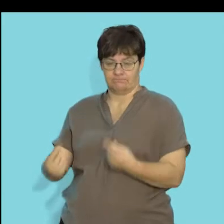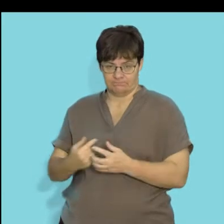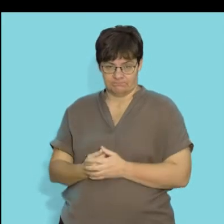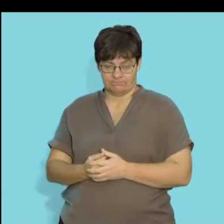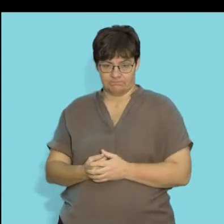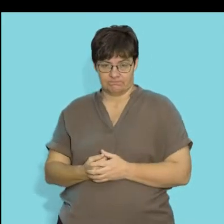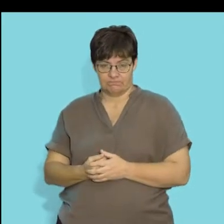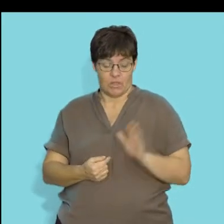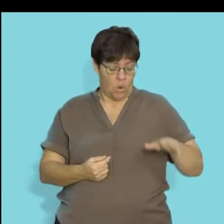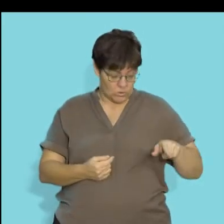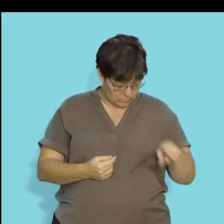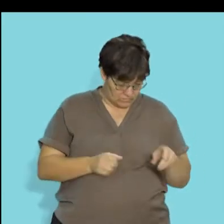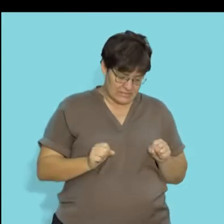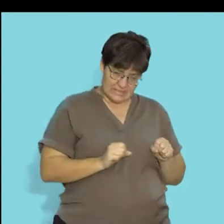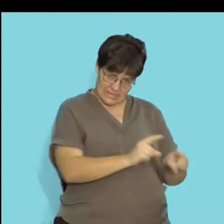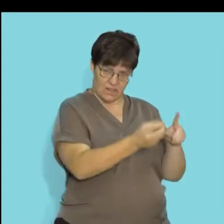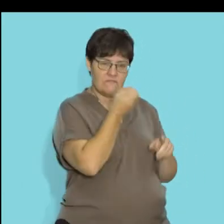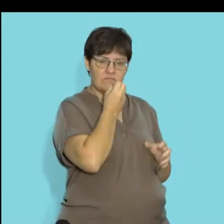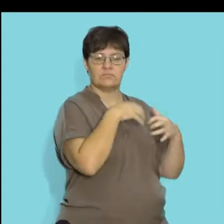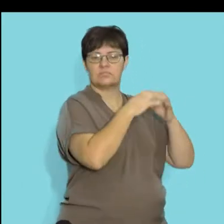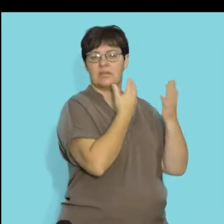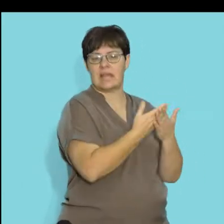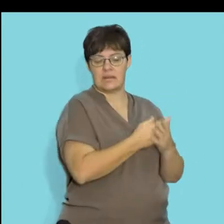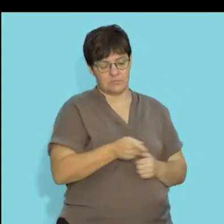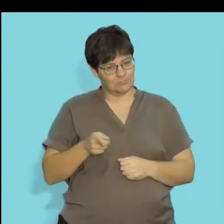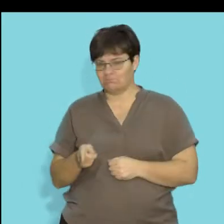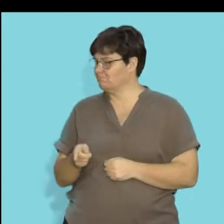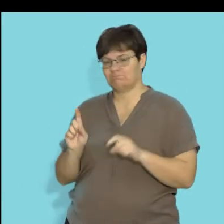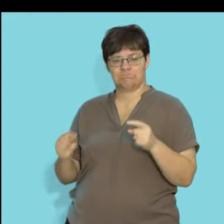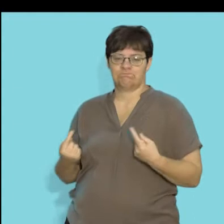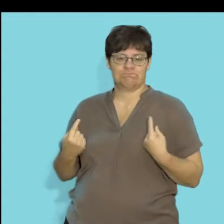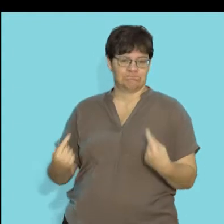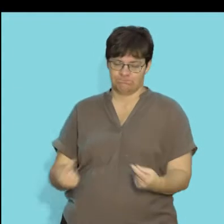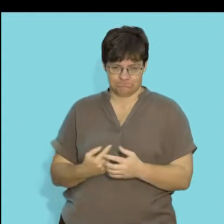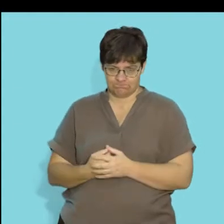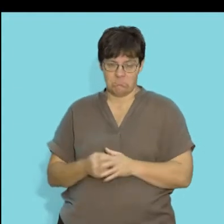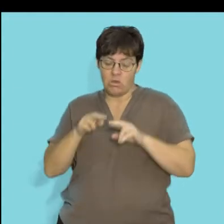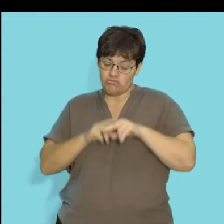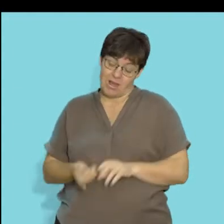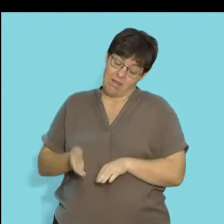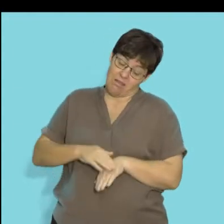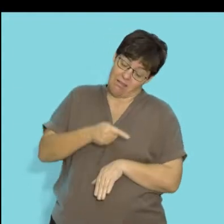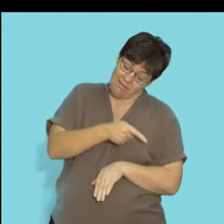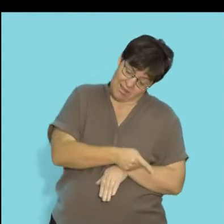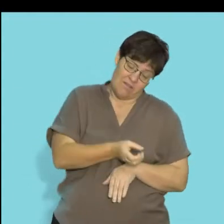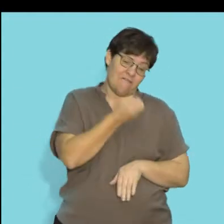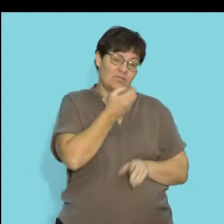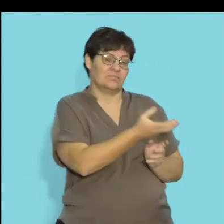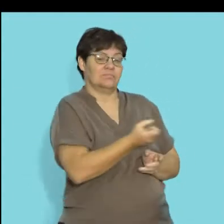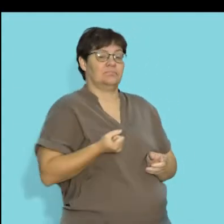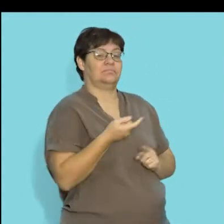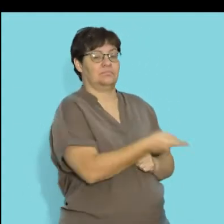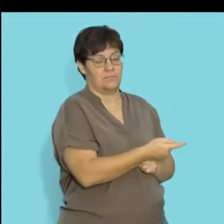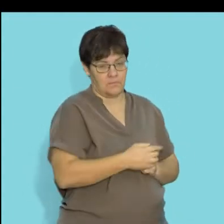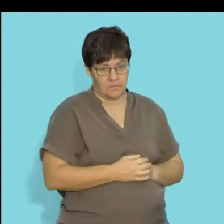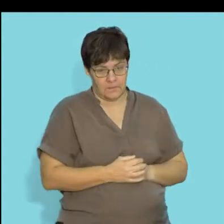So, autotrophs, capable of producing food, whereas your heterotrophs are those that are not capable of producing food, but rather